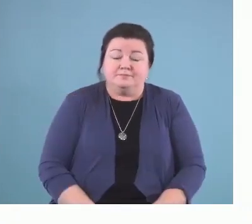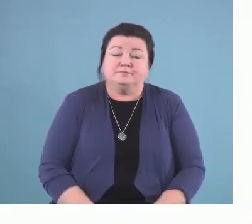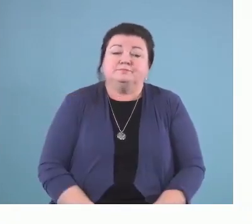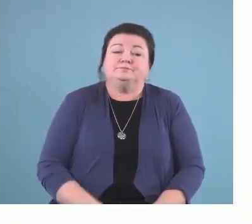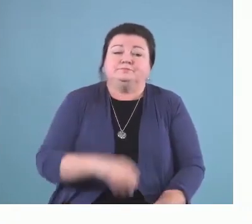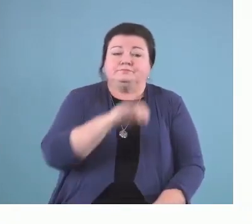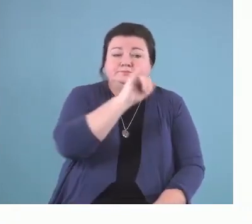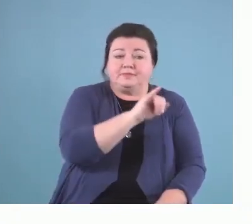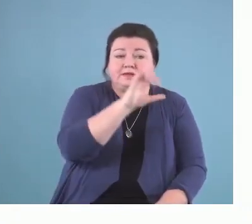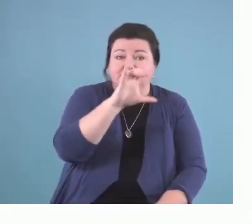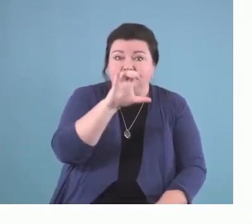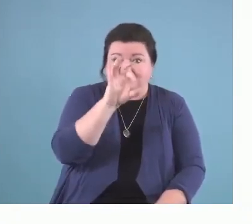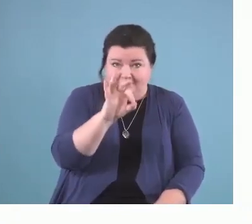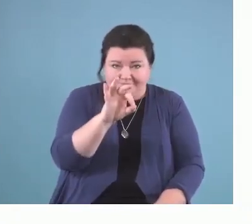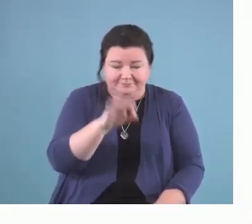ICF.